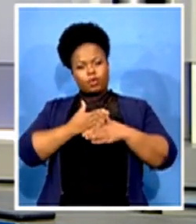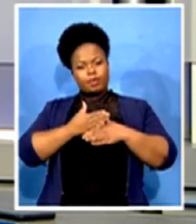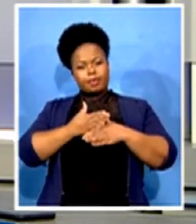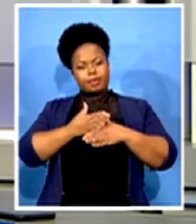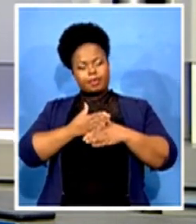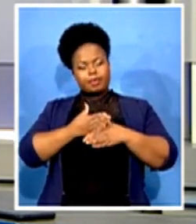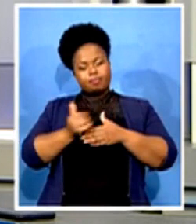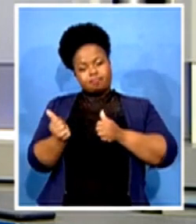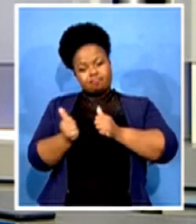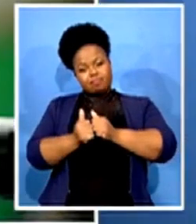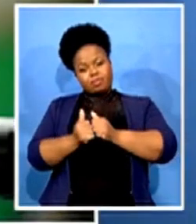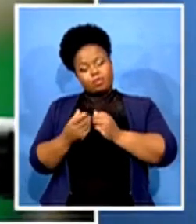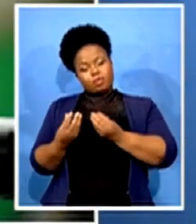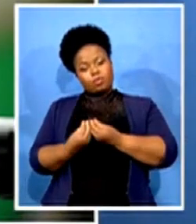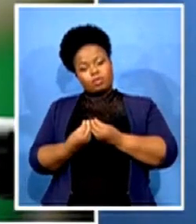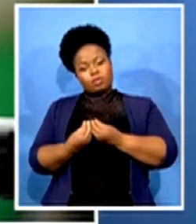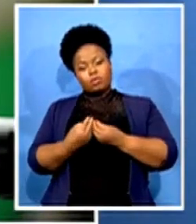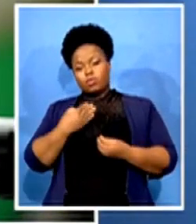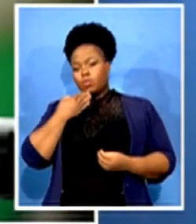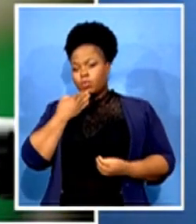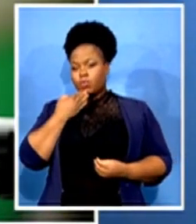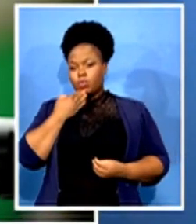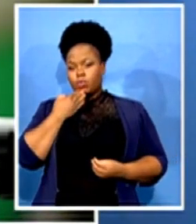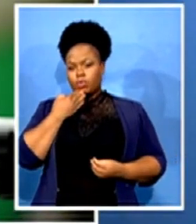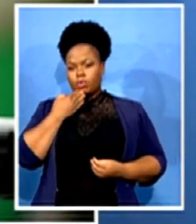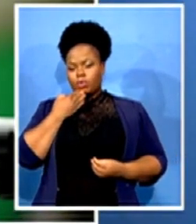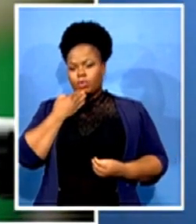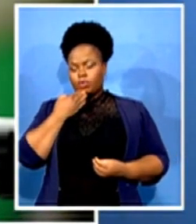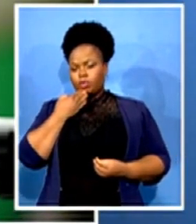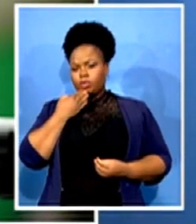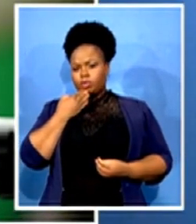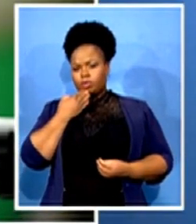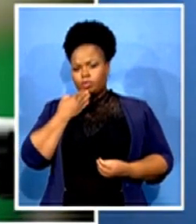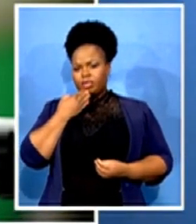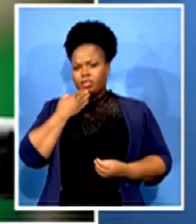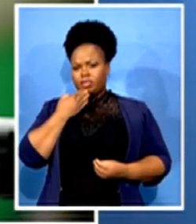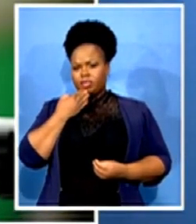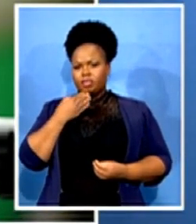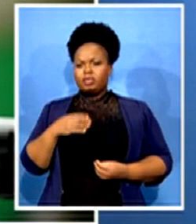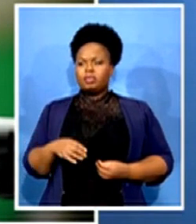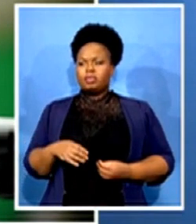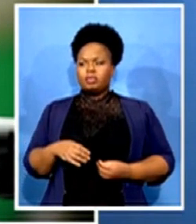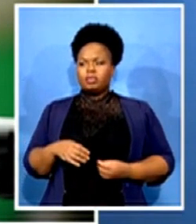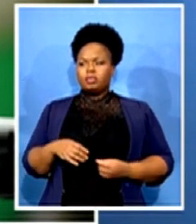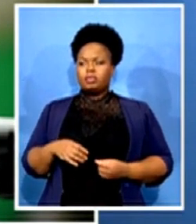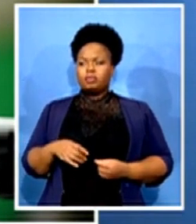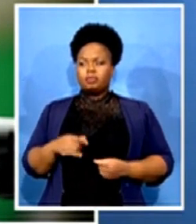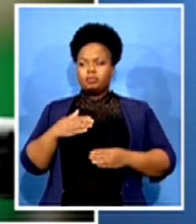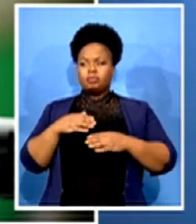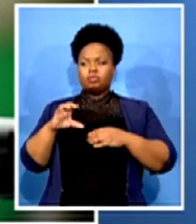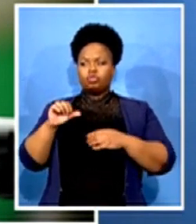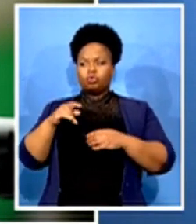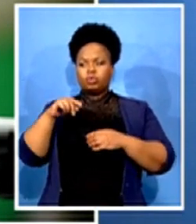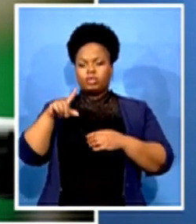latest Steve Choate before he left the country. And when he came